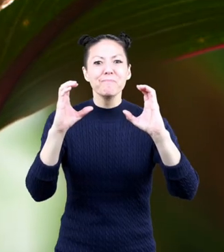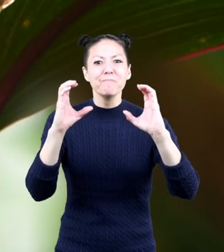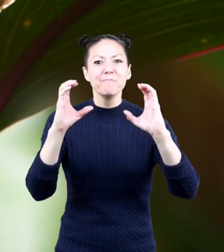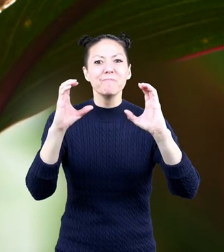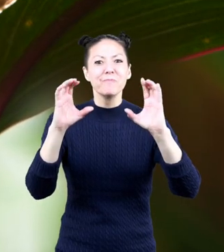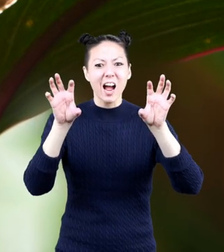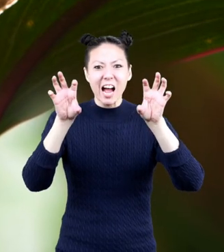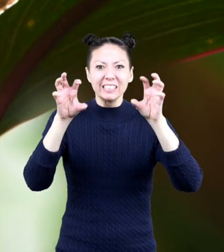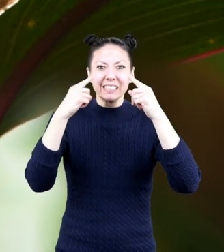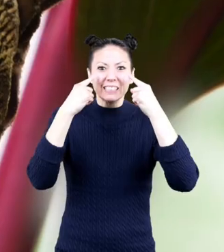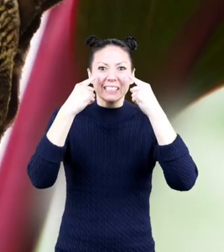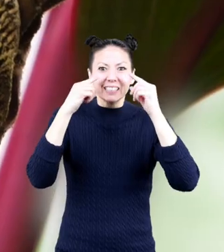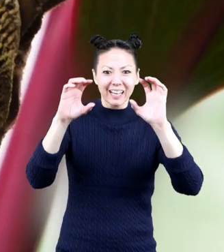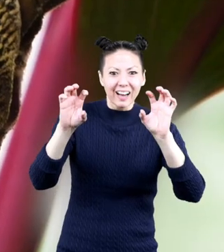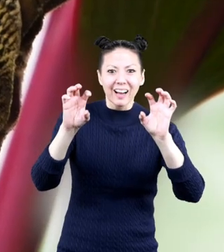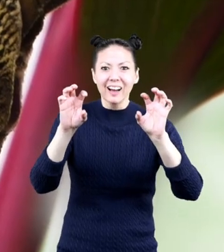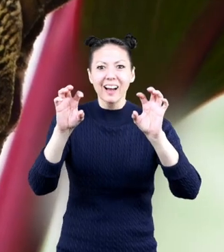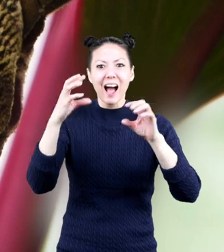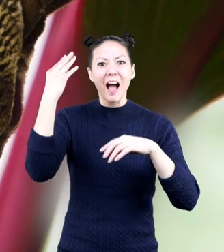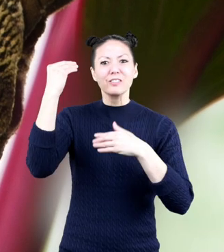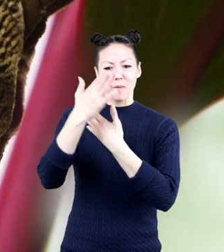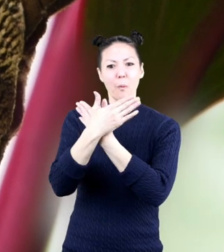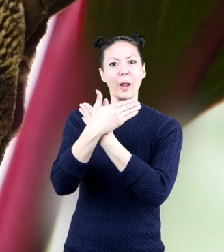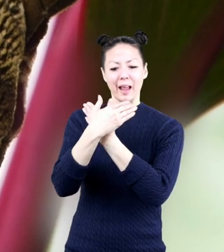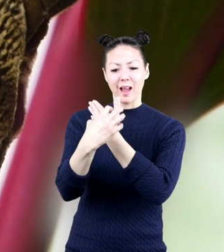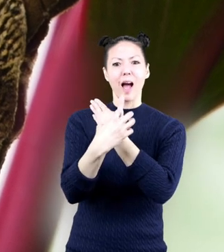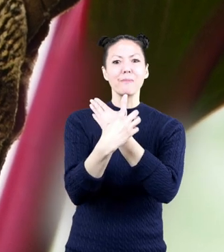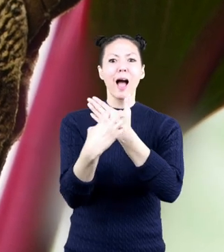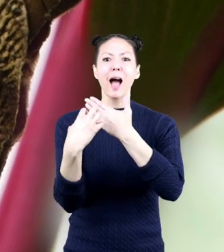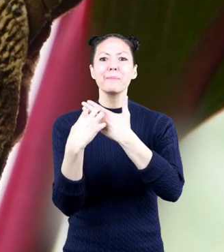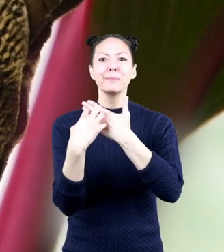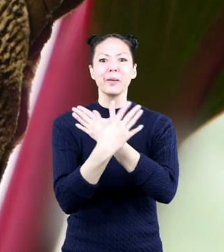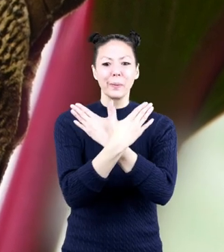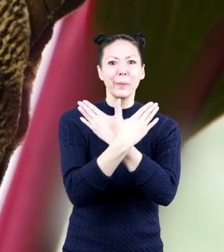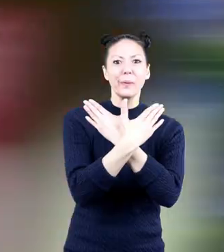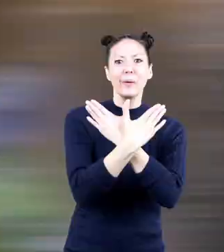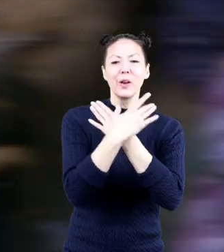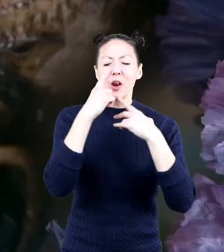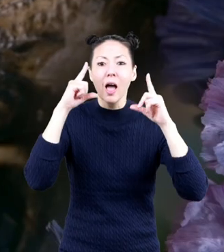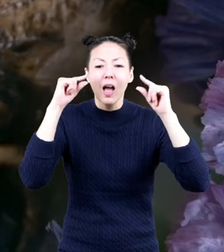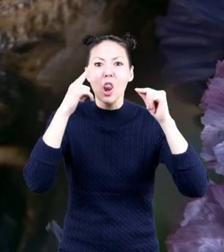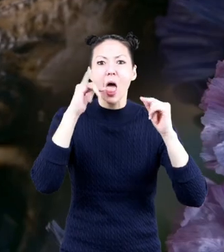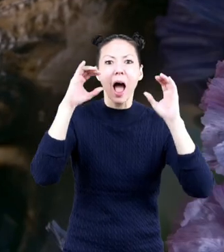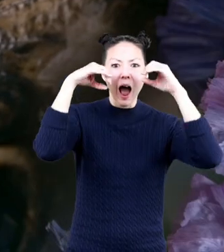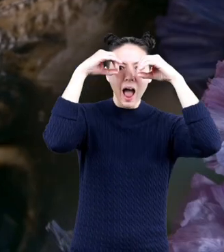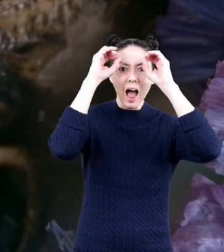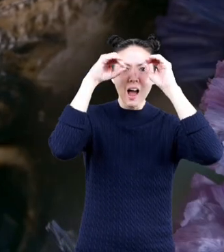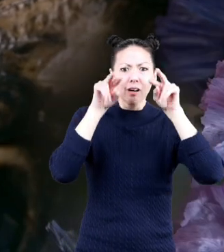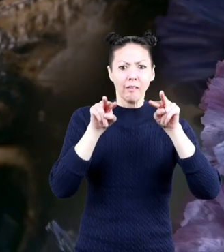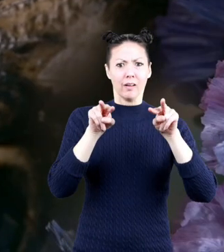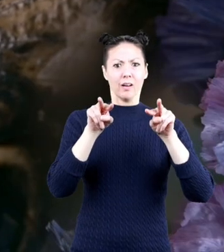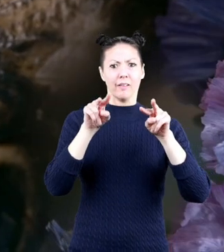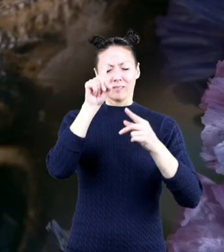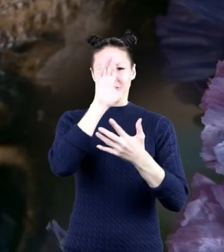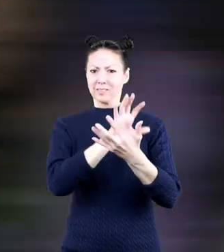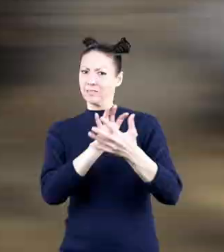butterfly has a large eye spot on the outside of each wing to make it look like an owl.